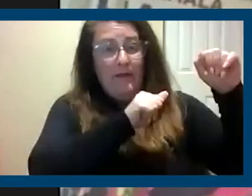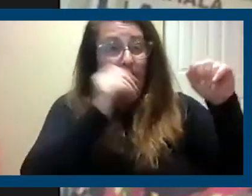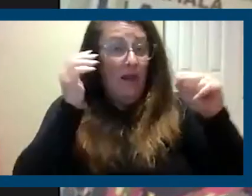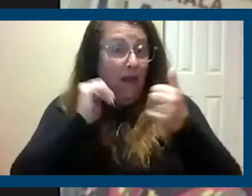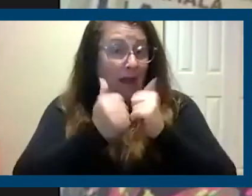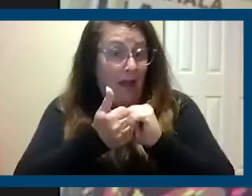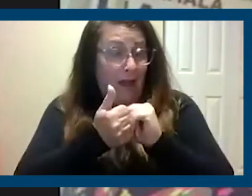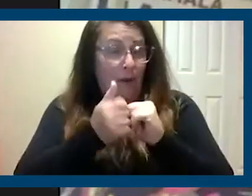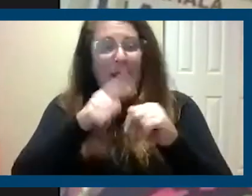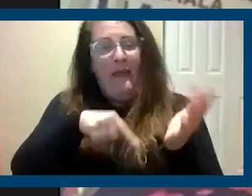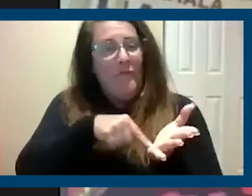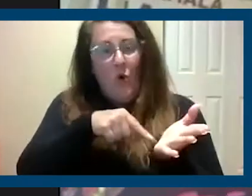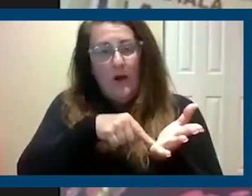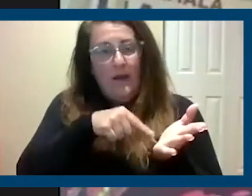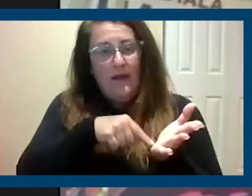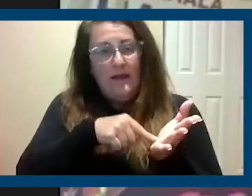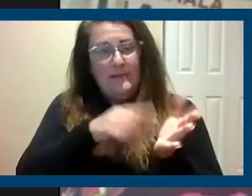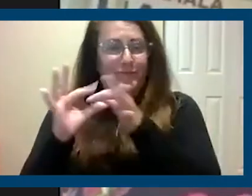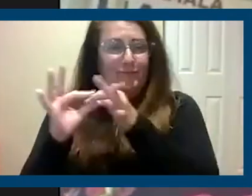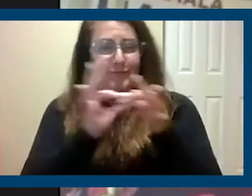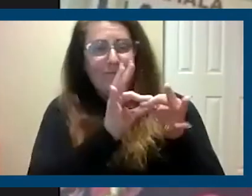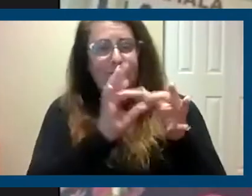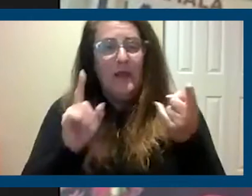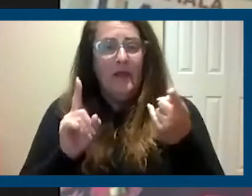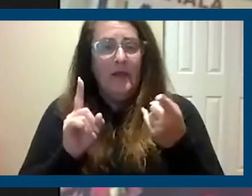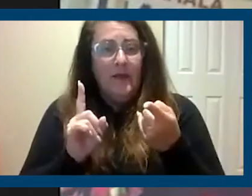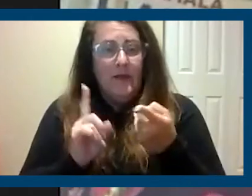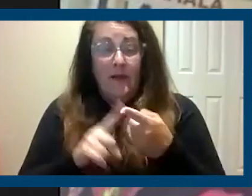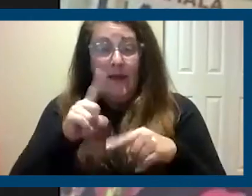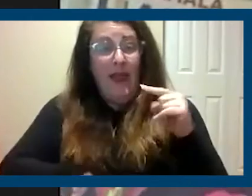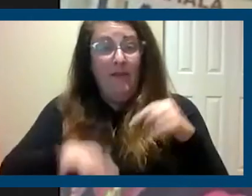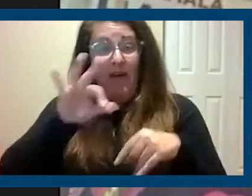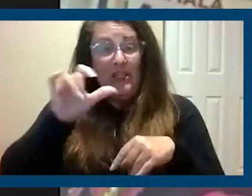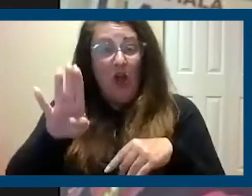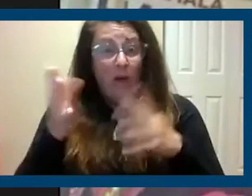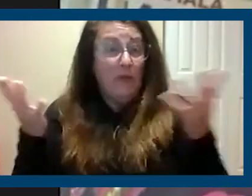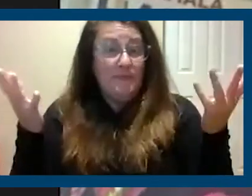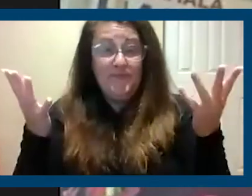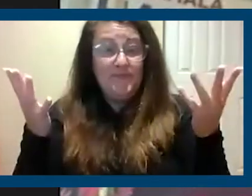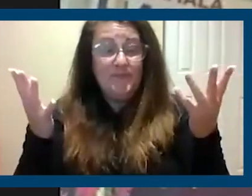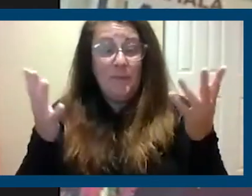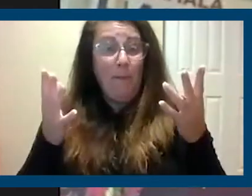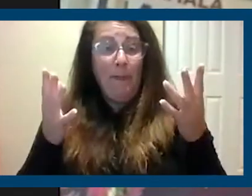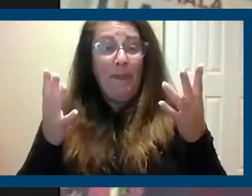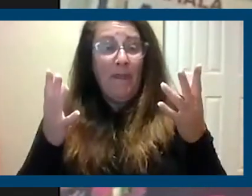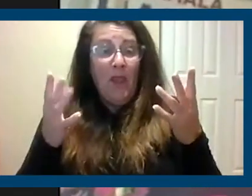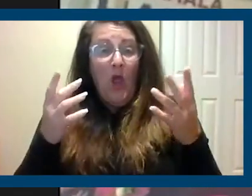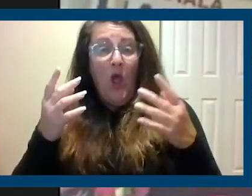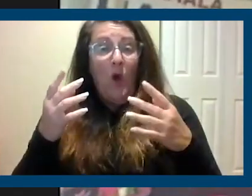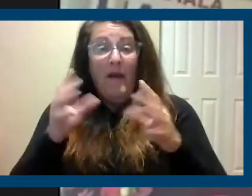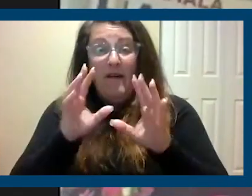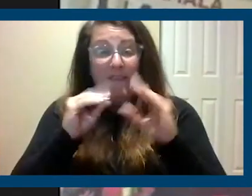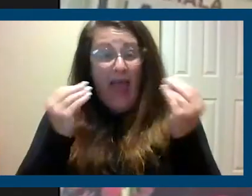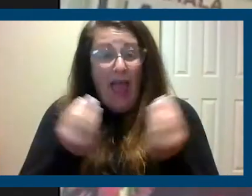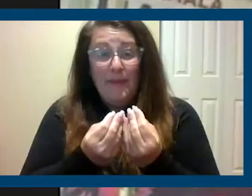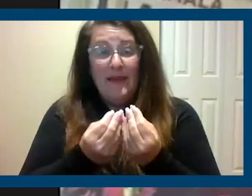it. And it's a direct correlation with the fact that they can't even find a job or someone gets sick in the family or